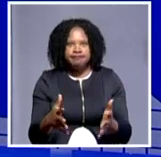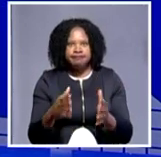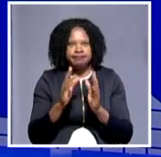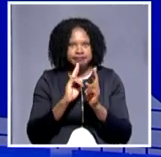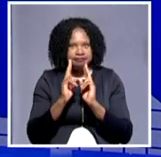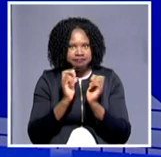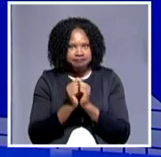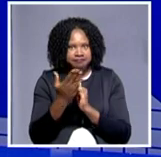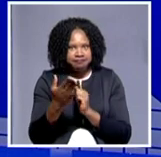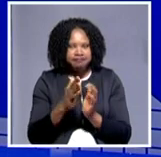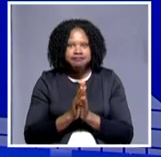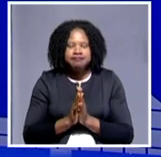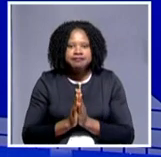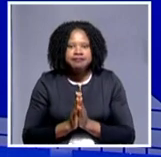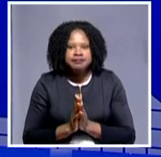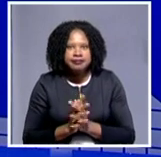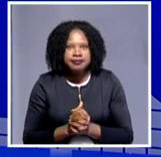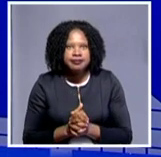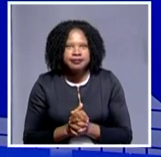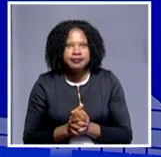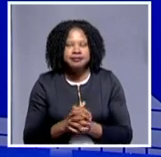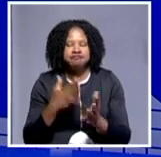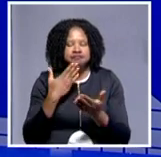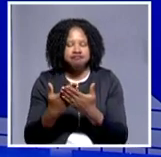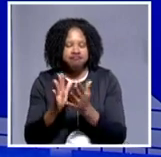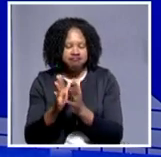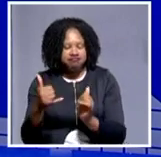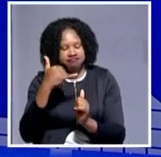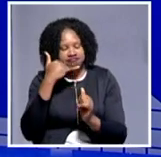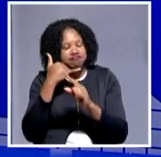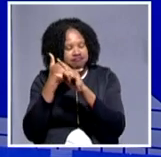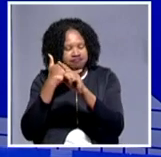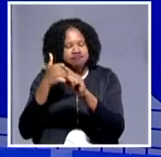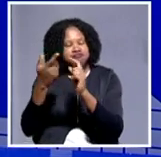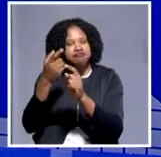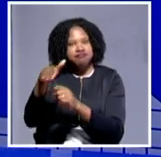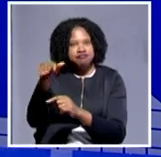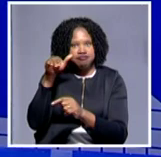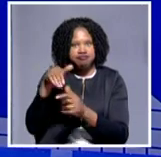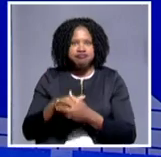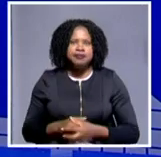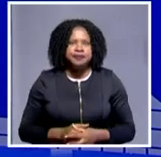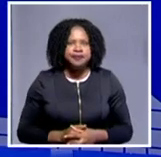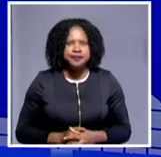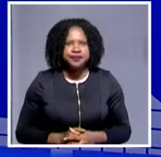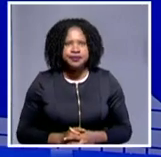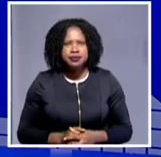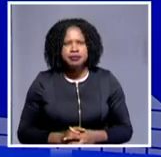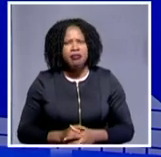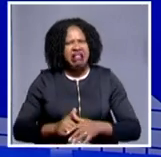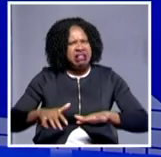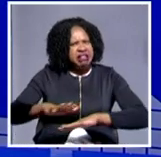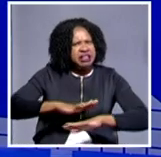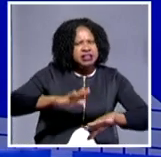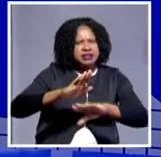Thank you very much. I'd much of luck to be on the studio. Thank you so much. Let's perhaps start off with giving us, you know, what is the atmosphere there